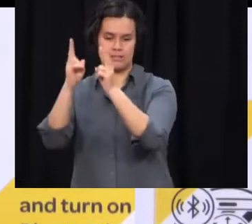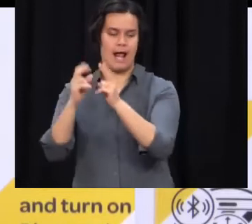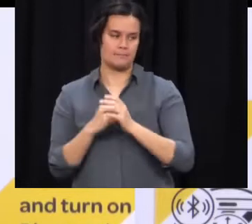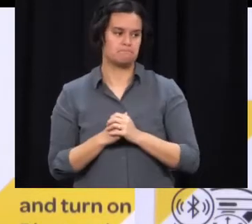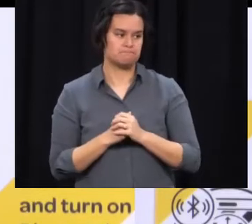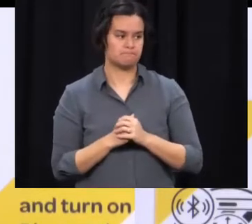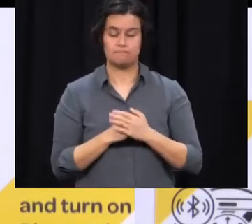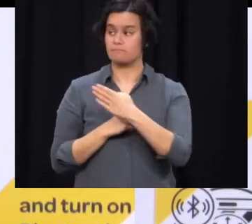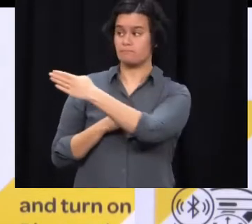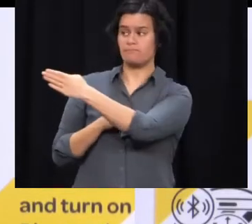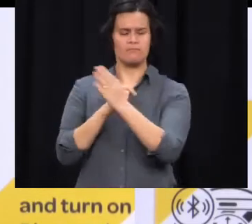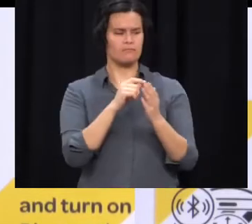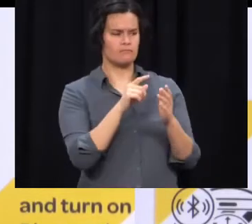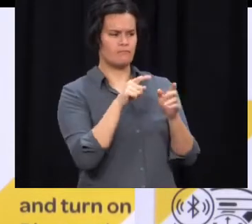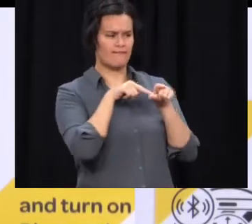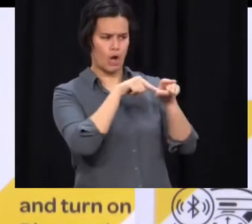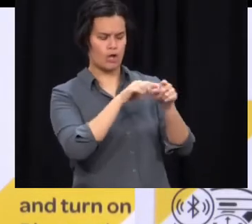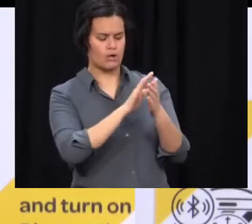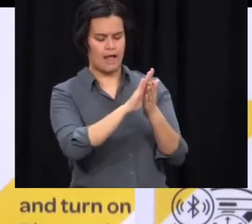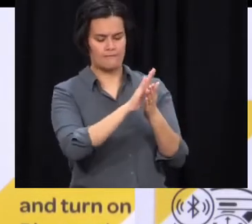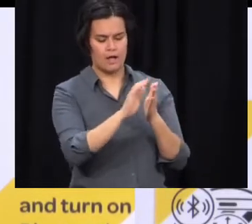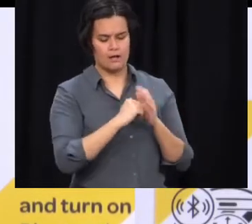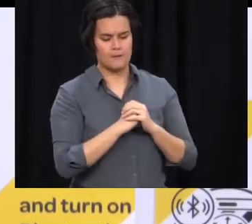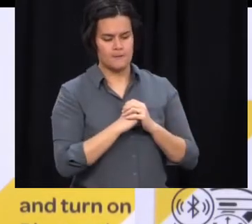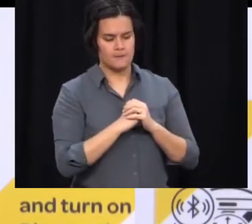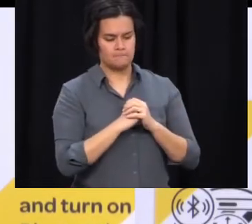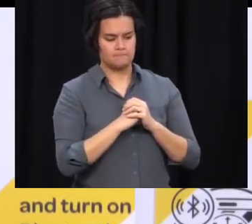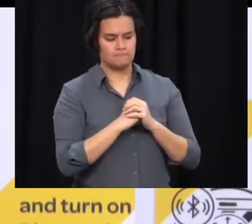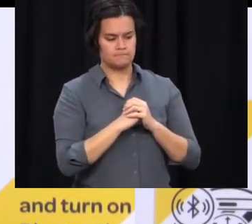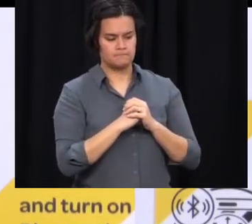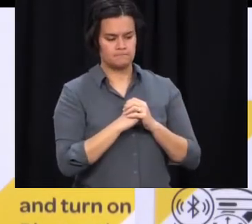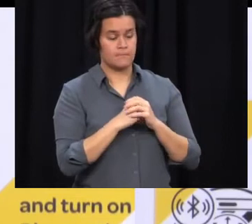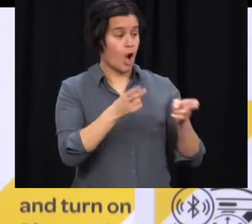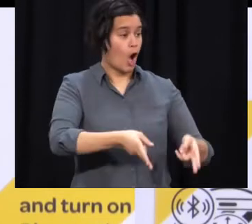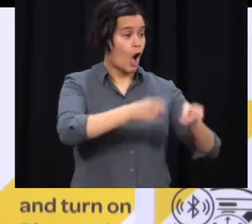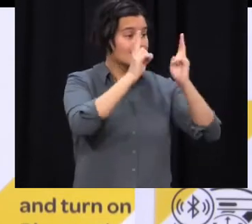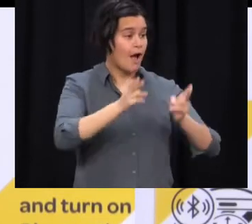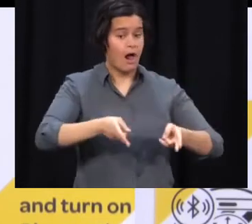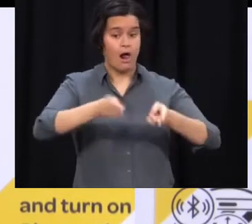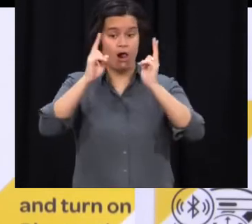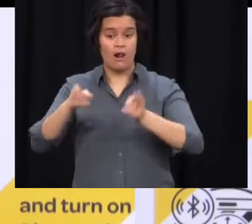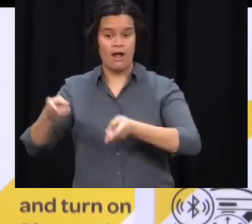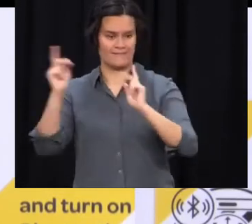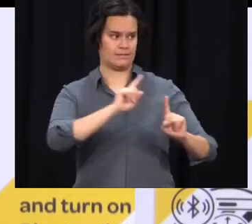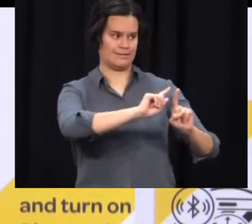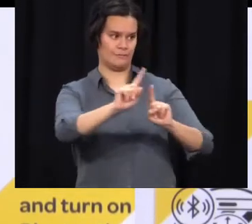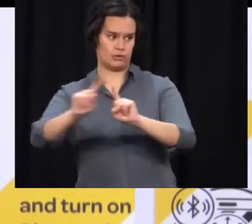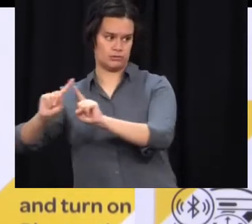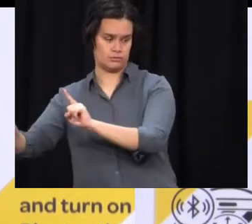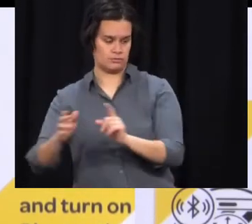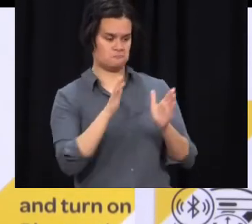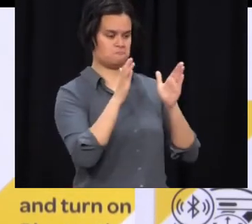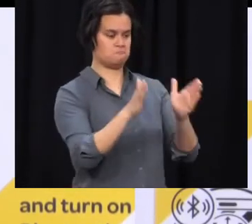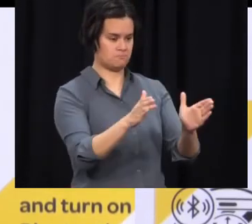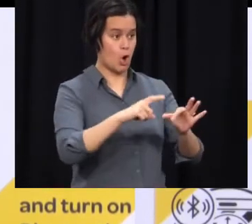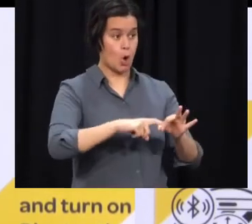could provide some clarity too. We have dedicated quarantine for those who have tested positive for COVID-19. We